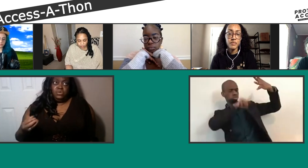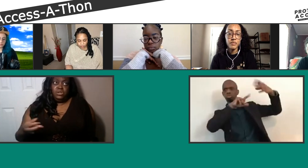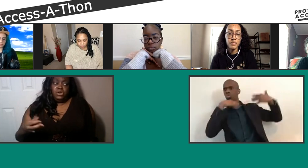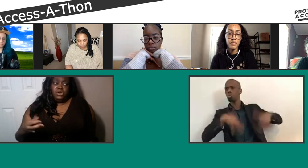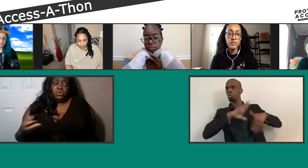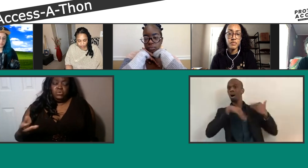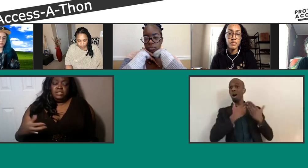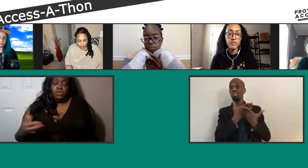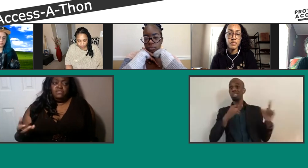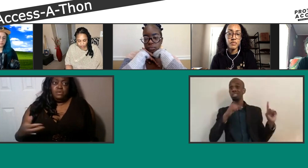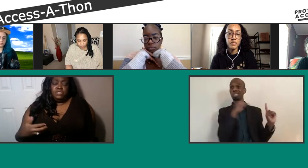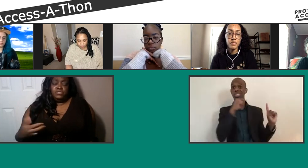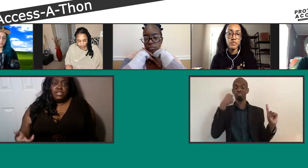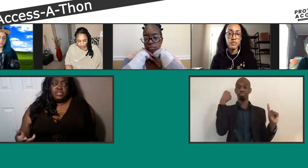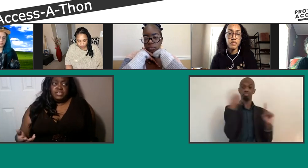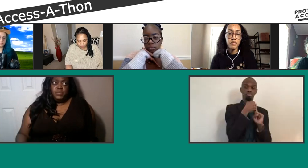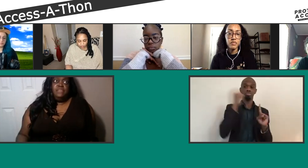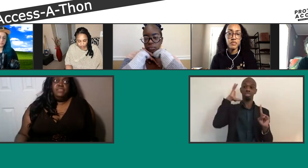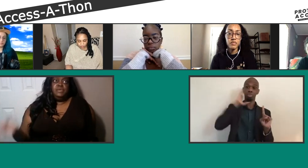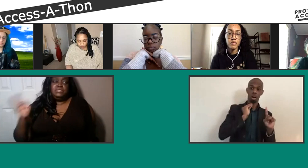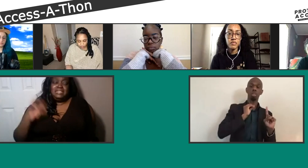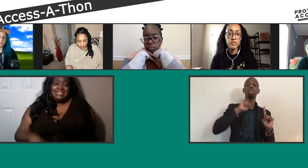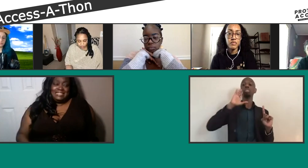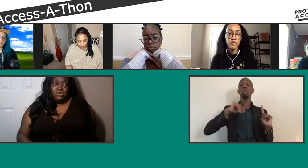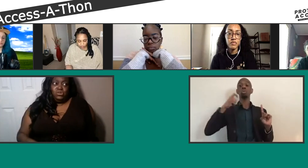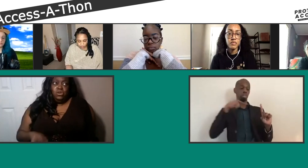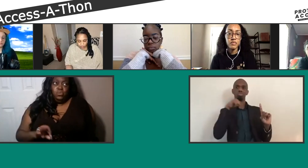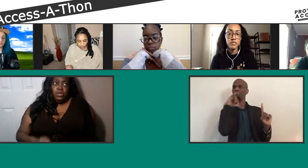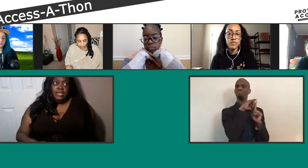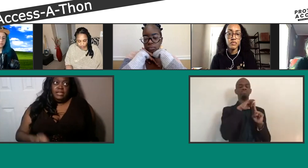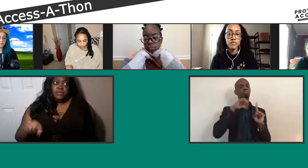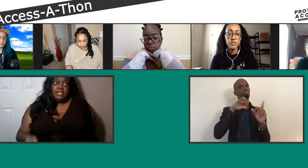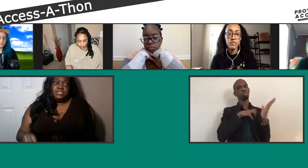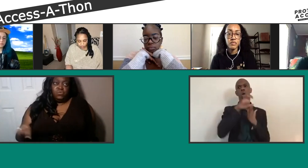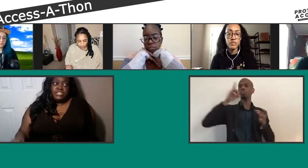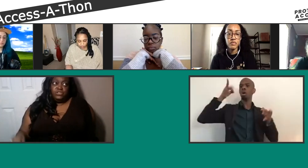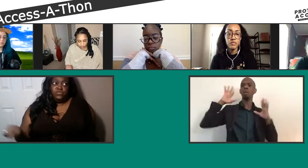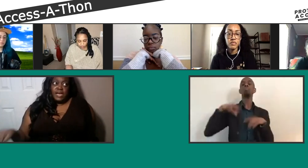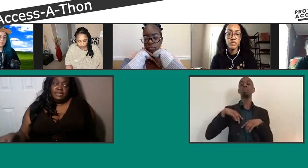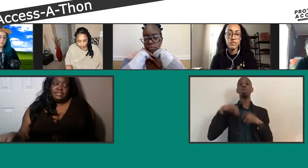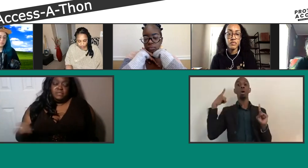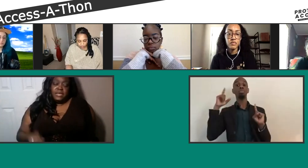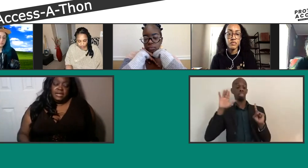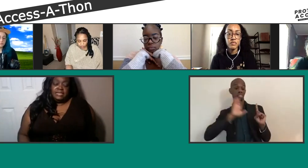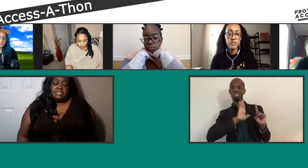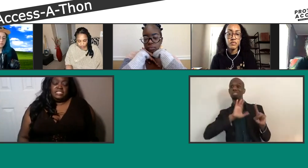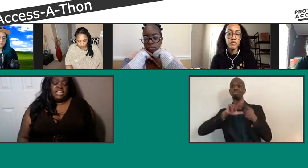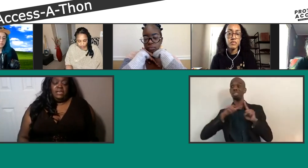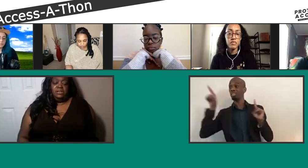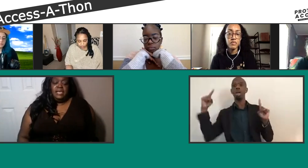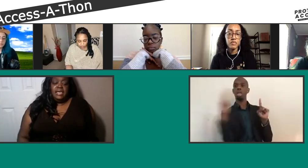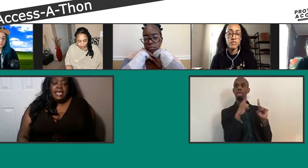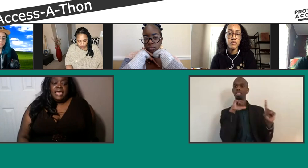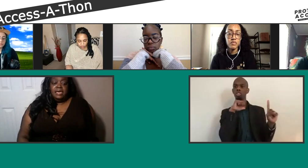that, you know, one of them was friends with him. Then there was an additional bullying plus racial violence committed against this